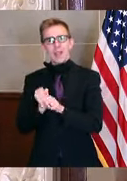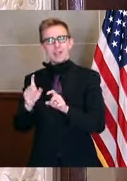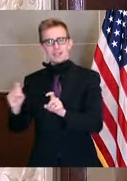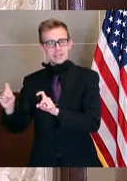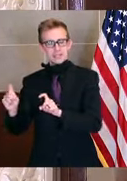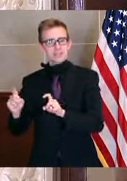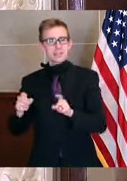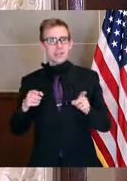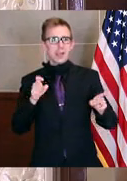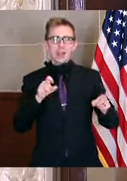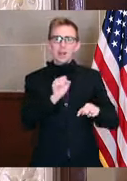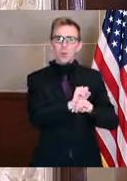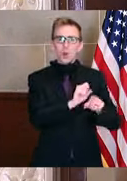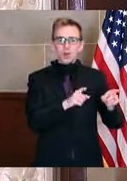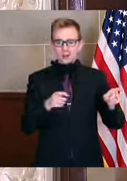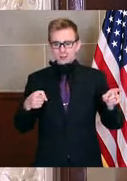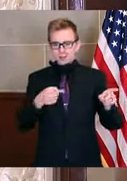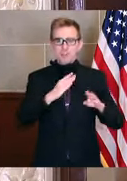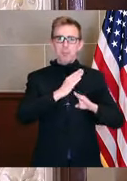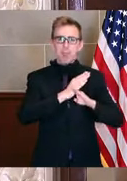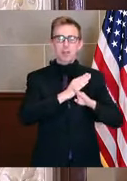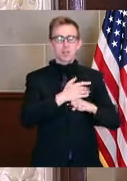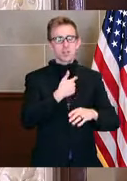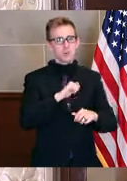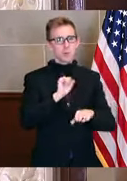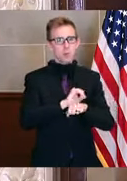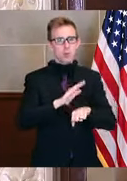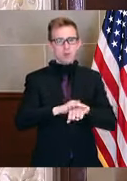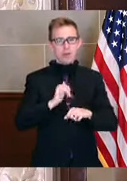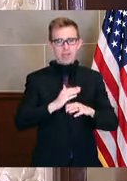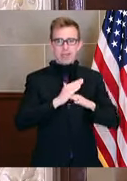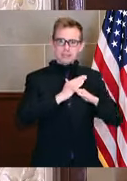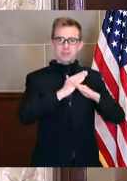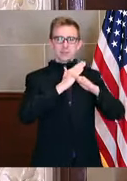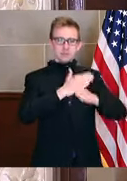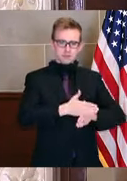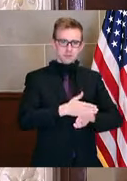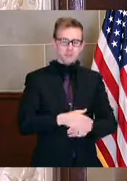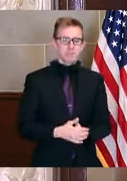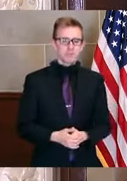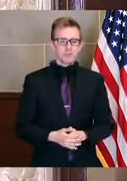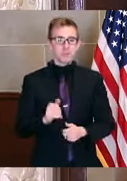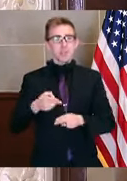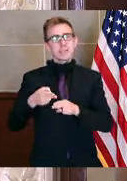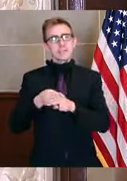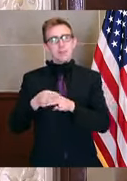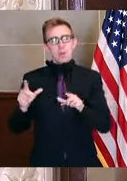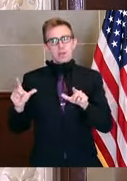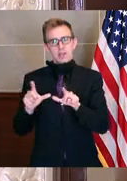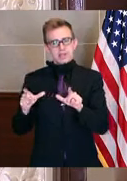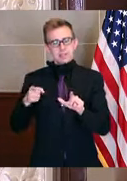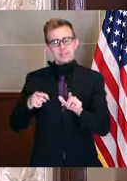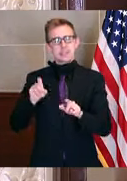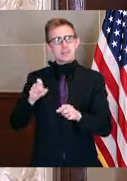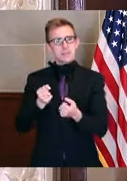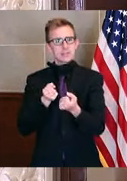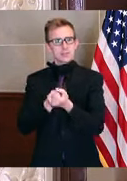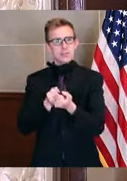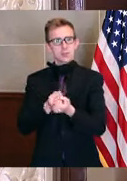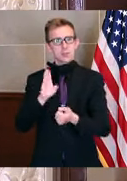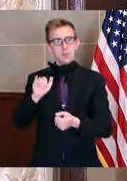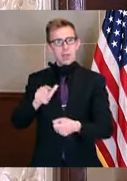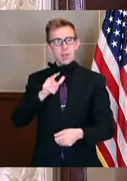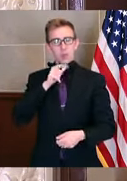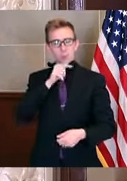the state stay-at-home and social distancing orders. These temporary licensees must be sponsored by a